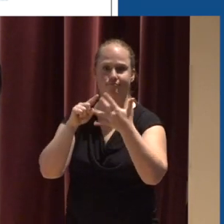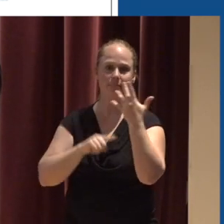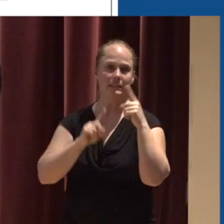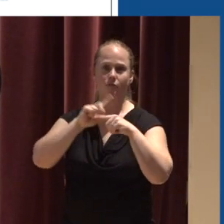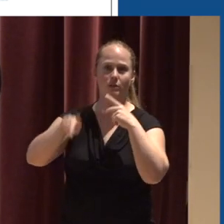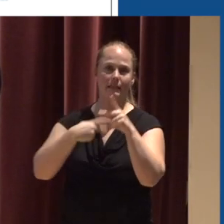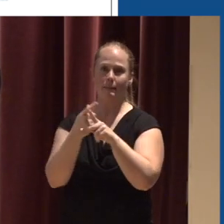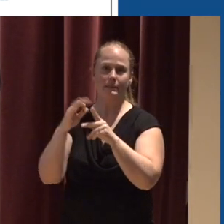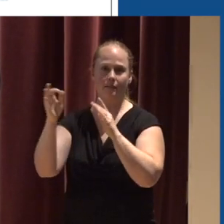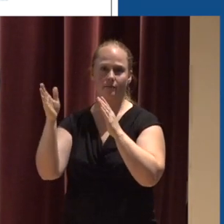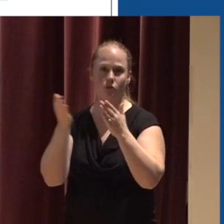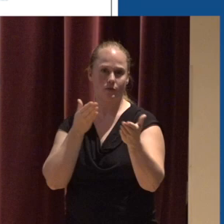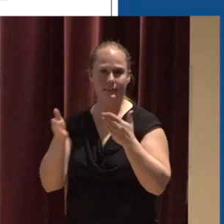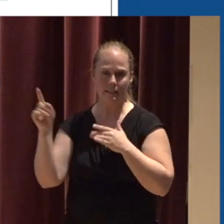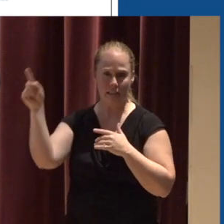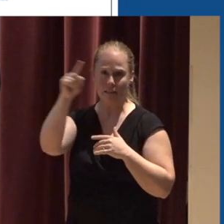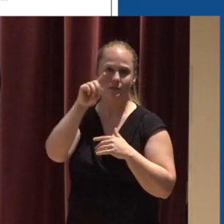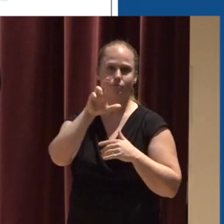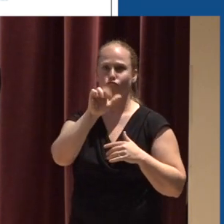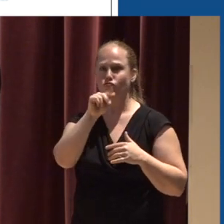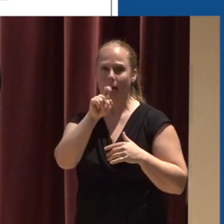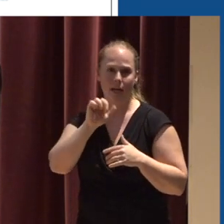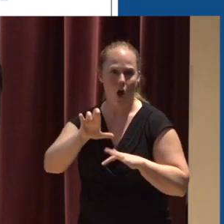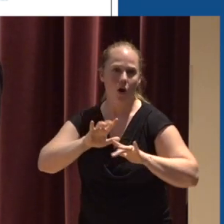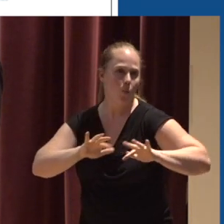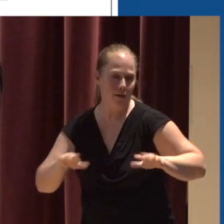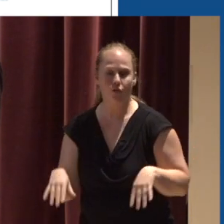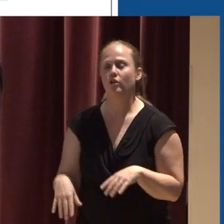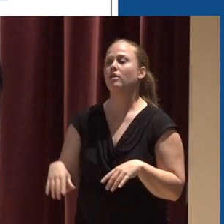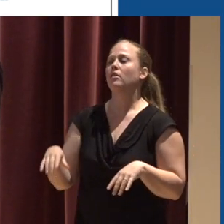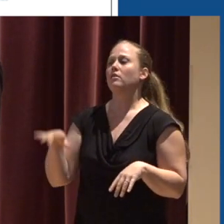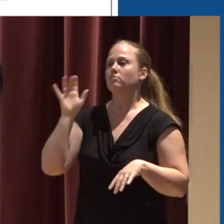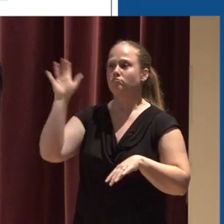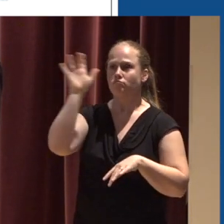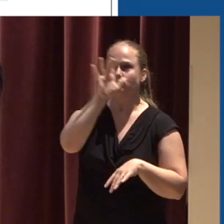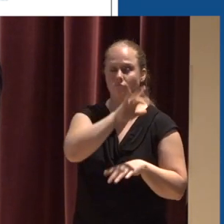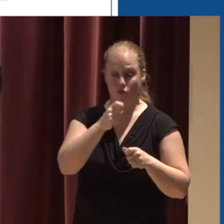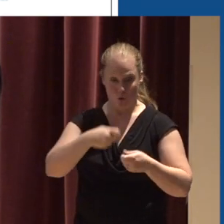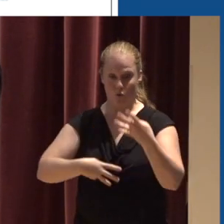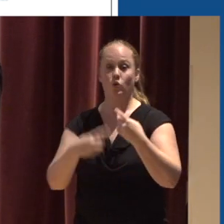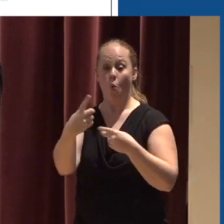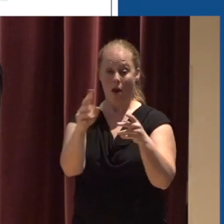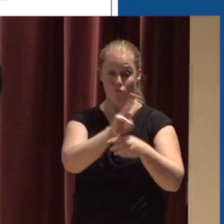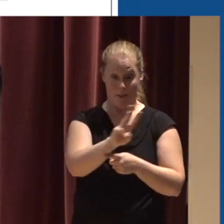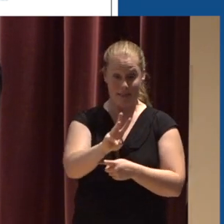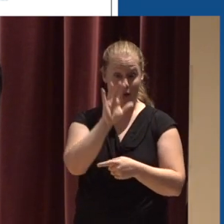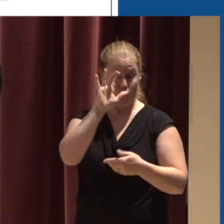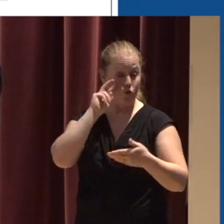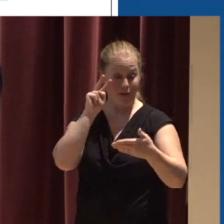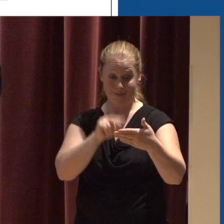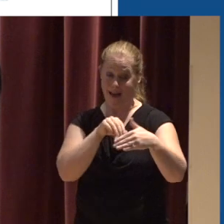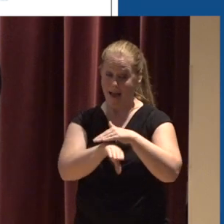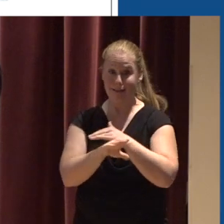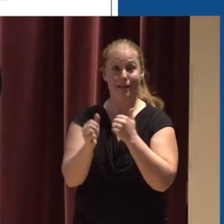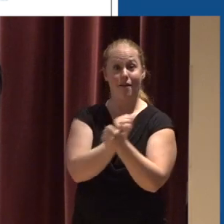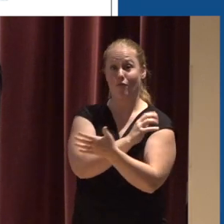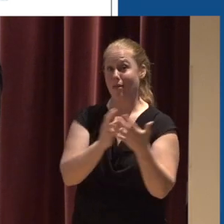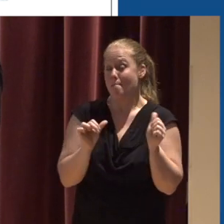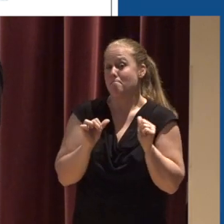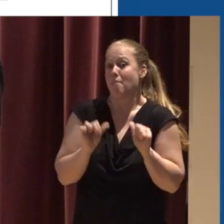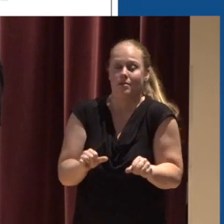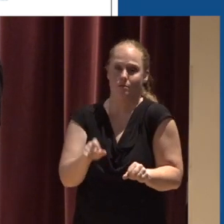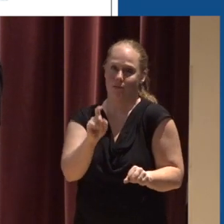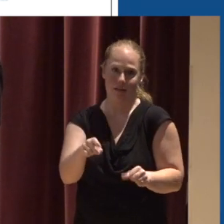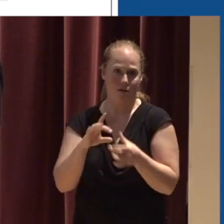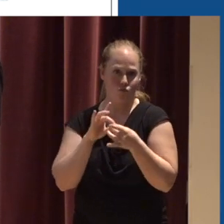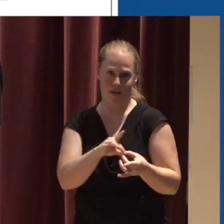Or you know different radar and things like that It's really we want to create one website Where you can see all the information you might possibly